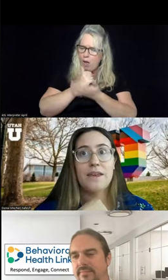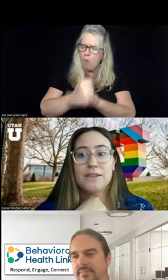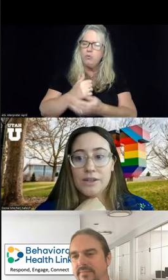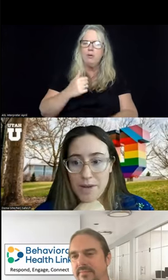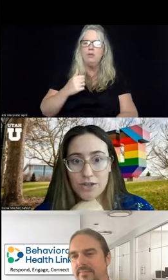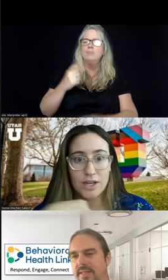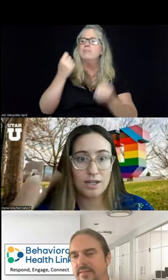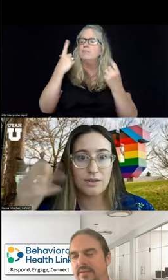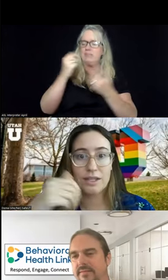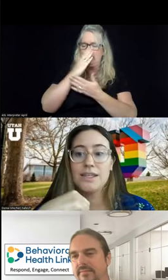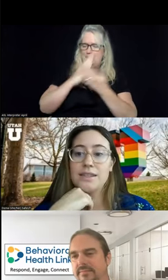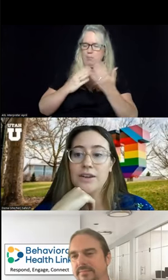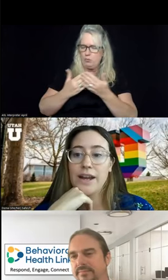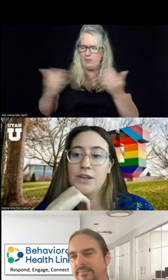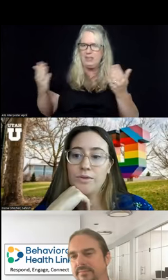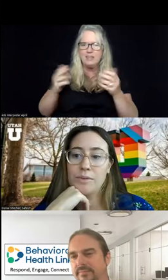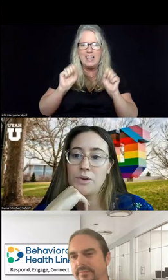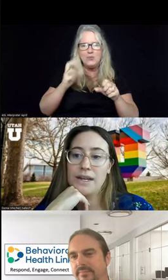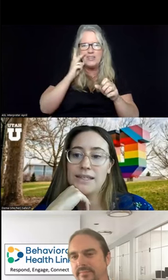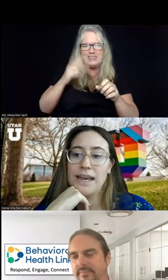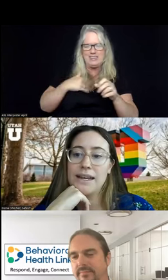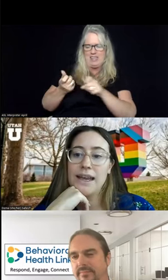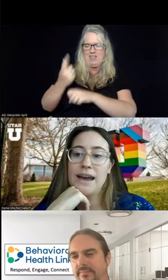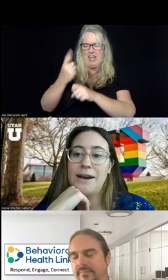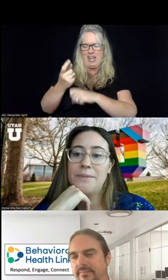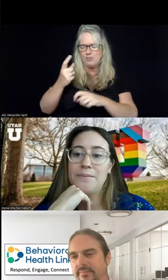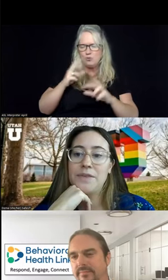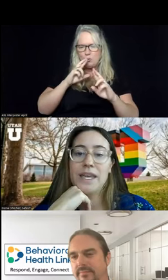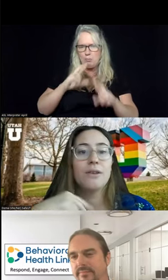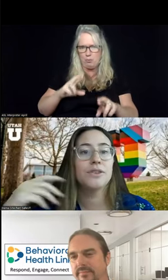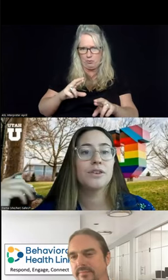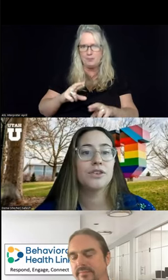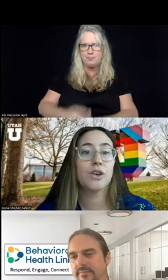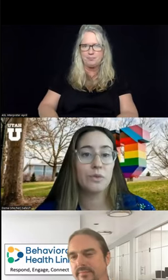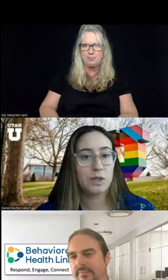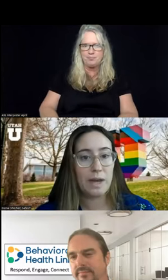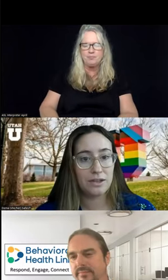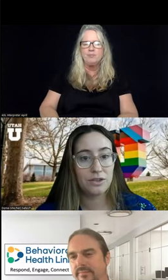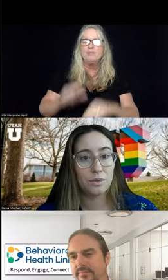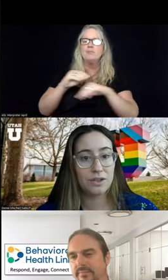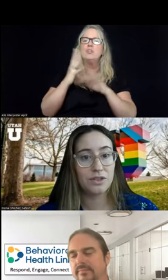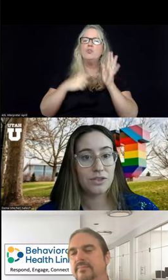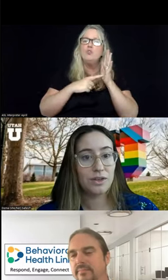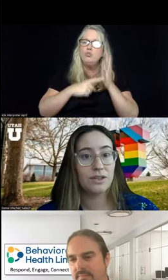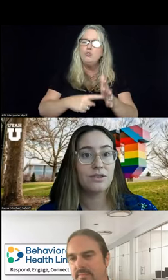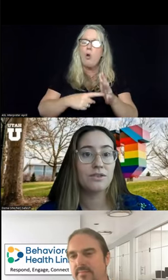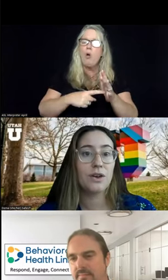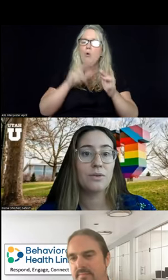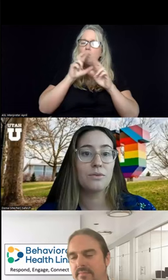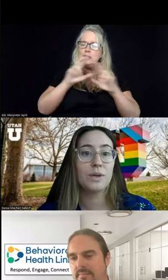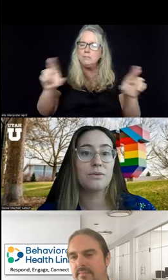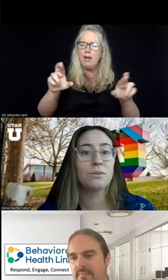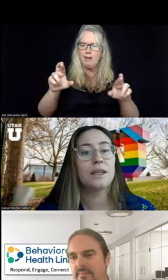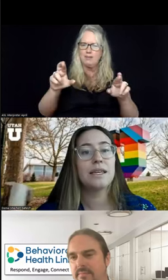Some of the things that are mentioned, and you can see this in our annual report, is that the counselors show respect towards the students.